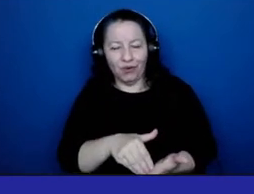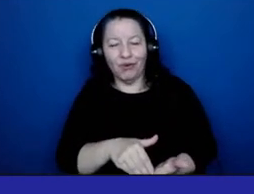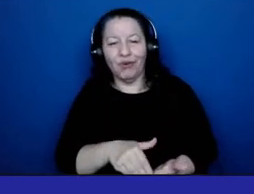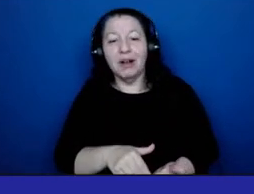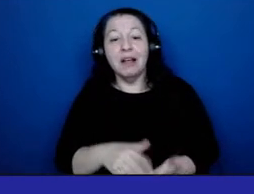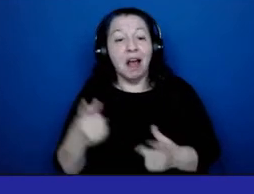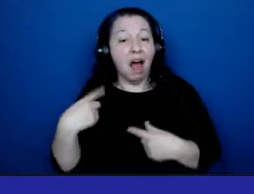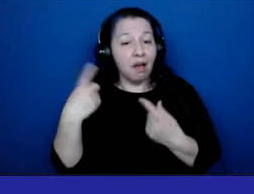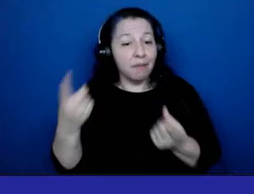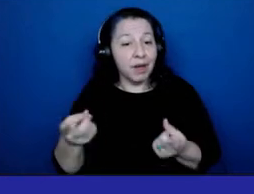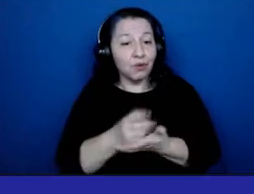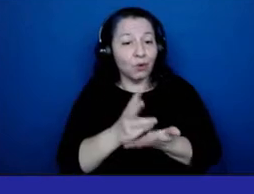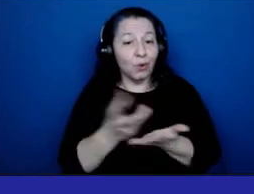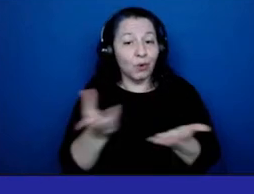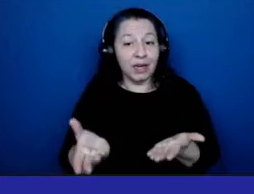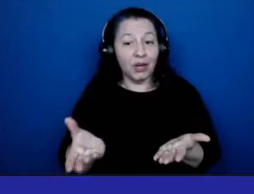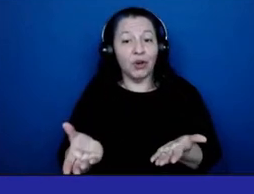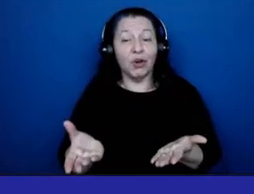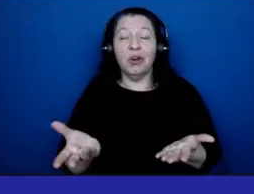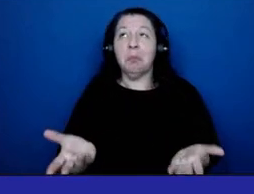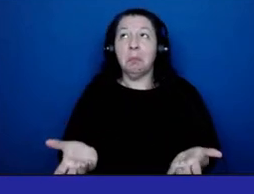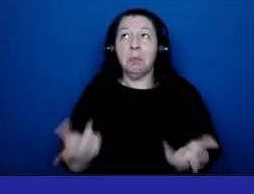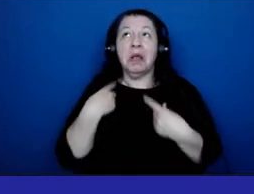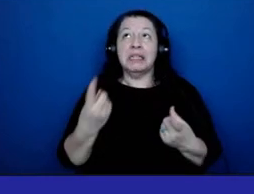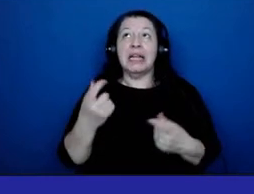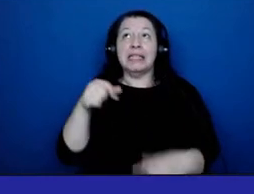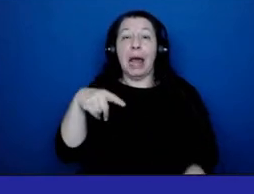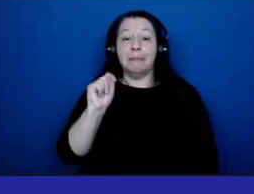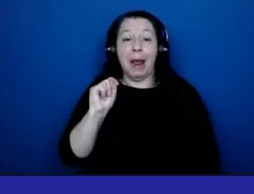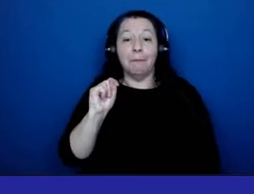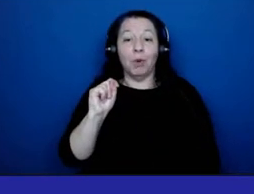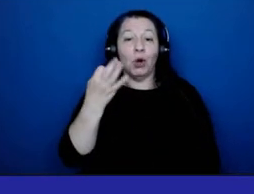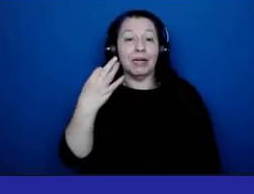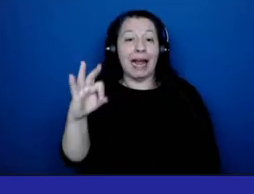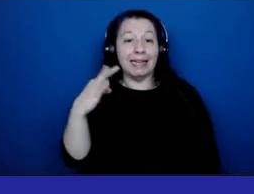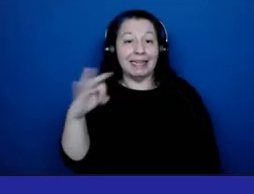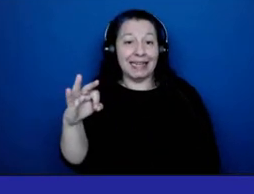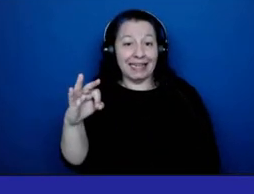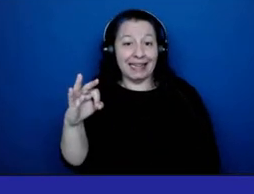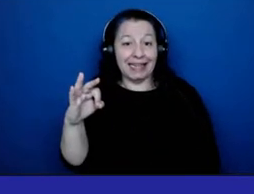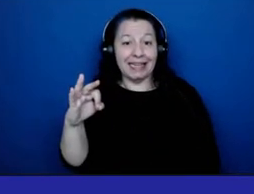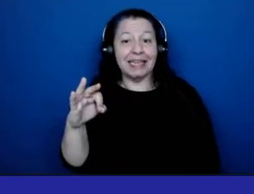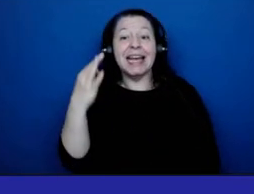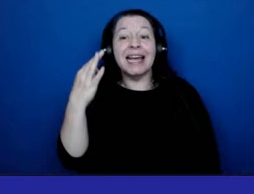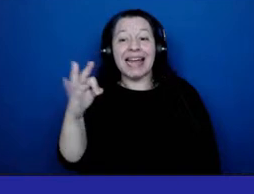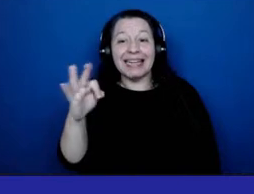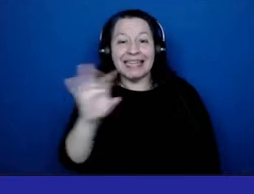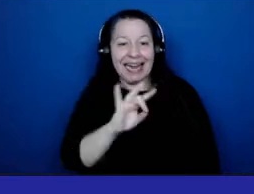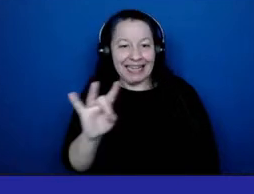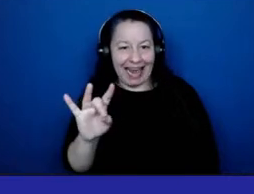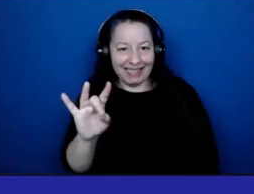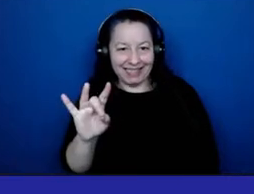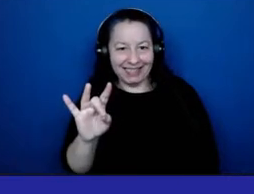have been a social worker here since September 19th, 1988.